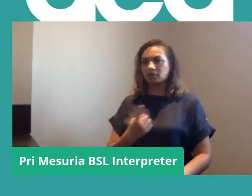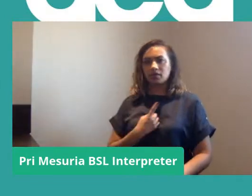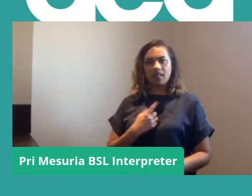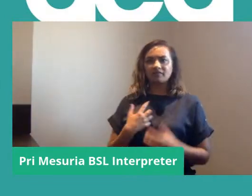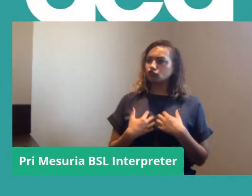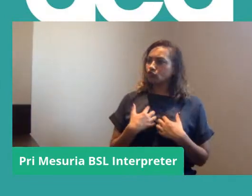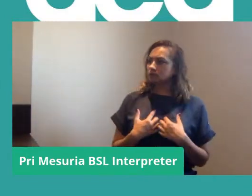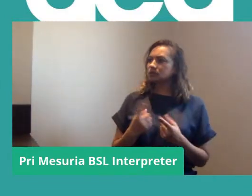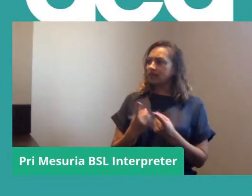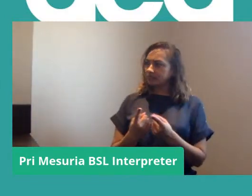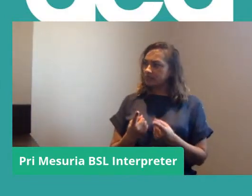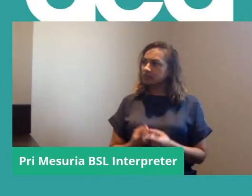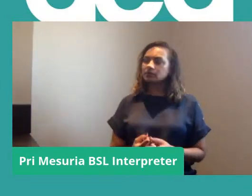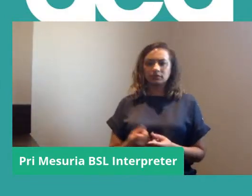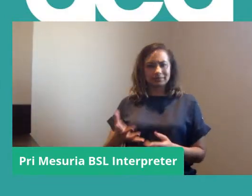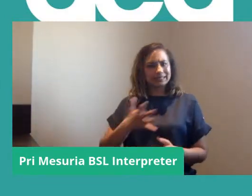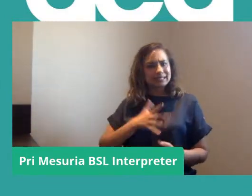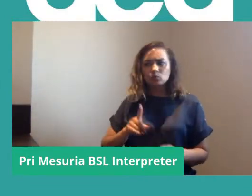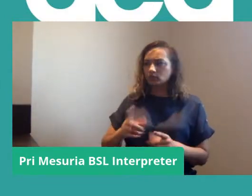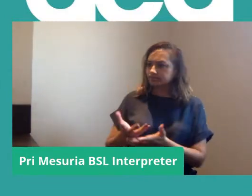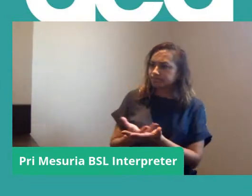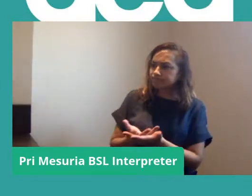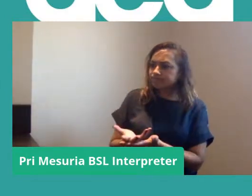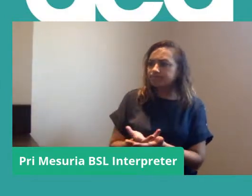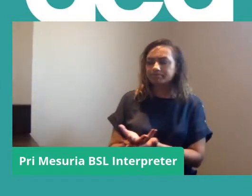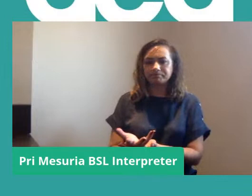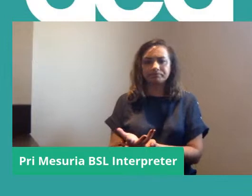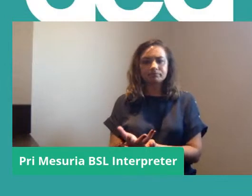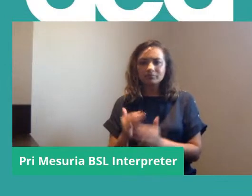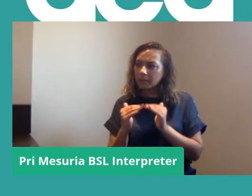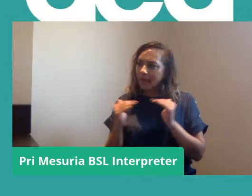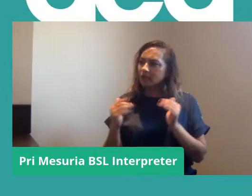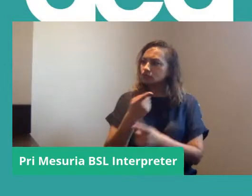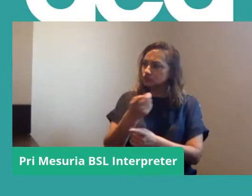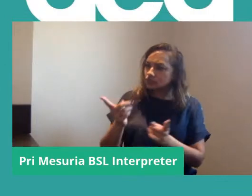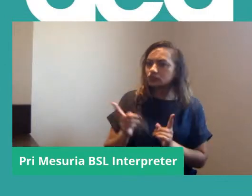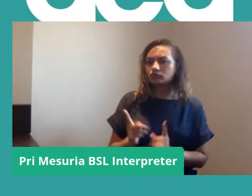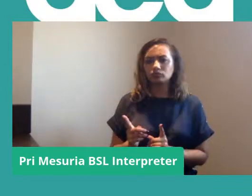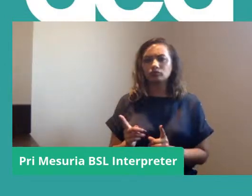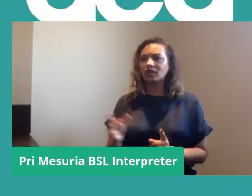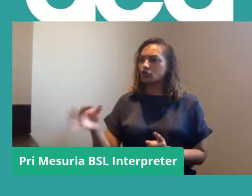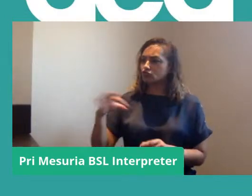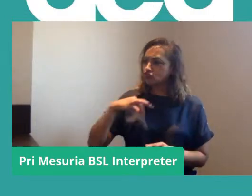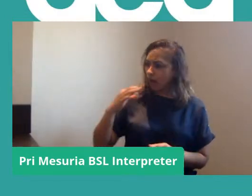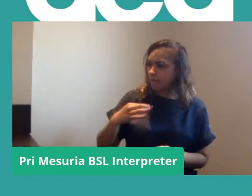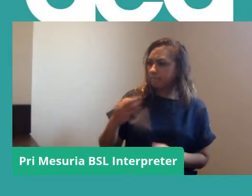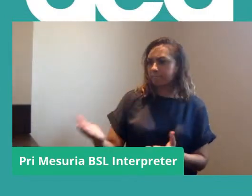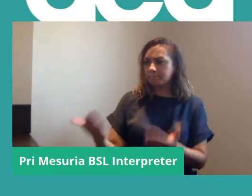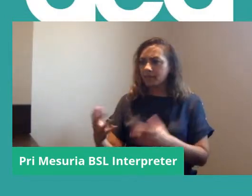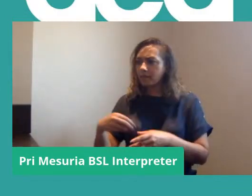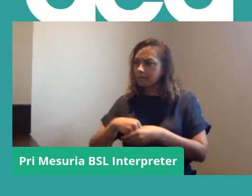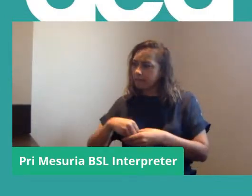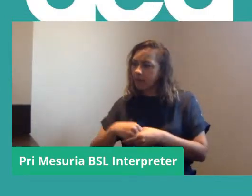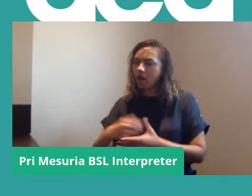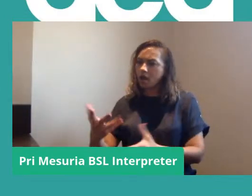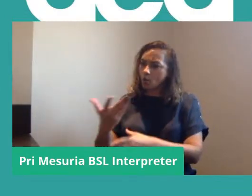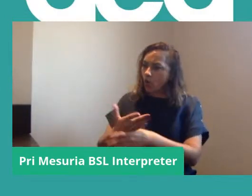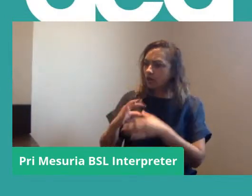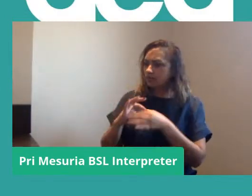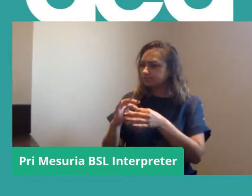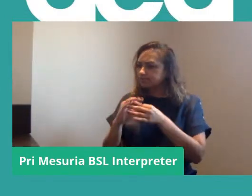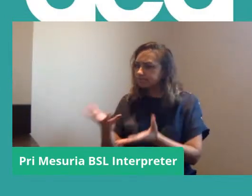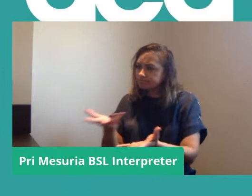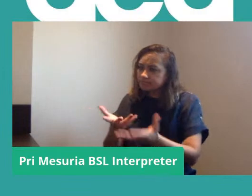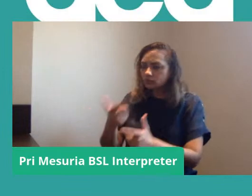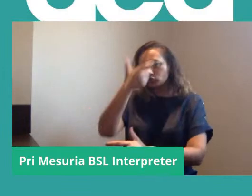and their material needs and to get reps and our members and workers more generally